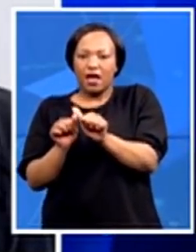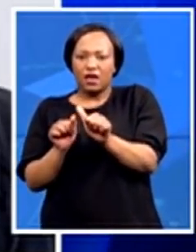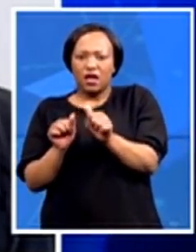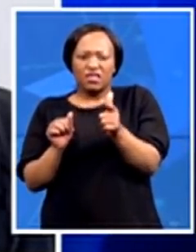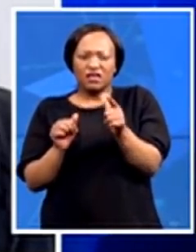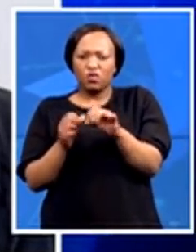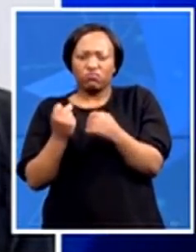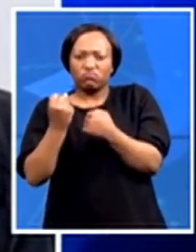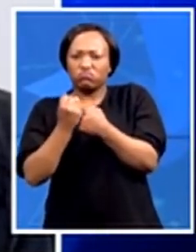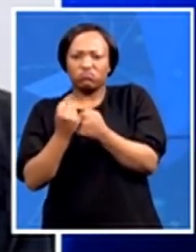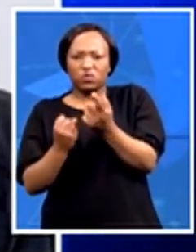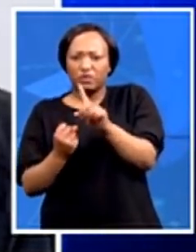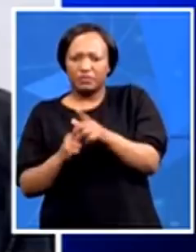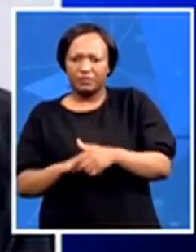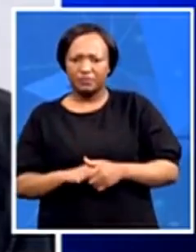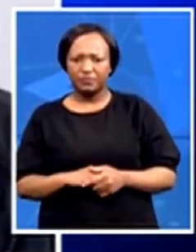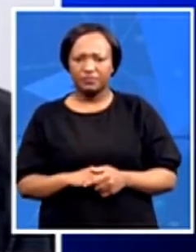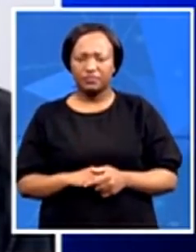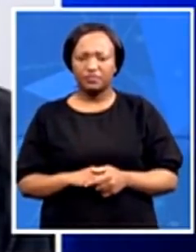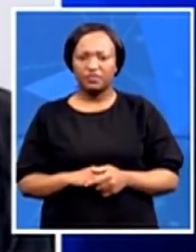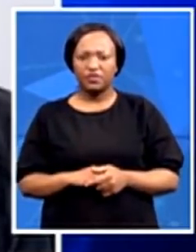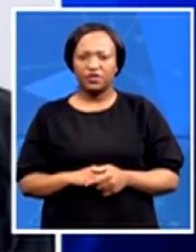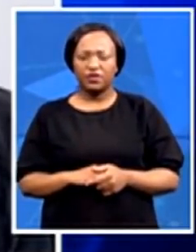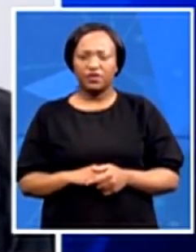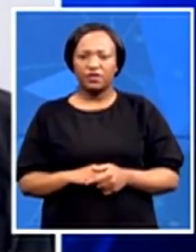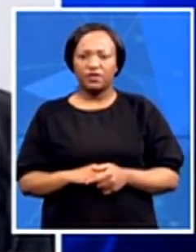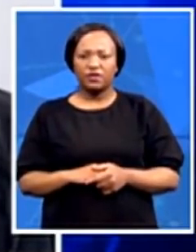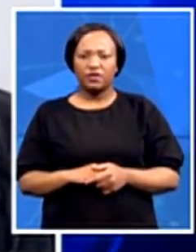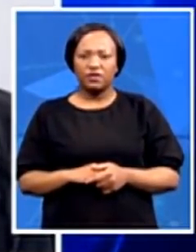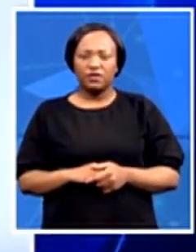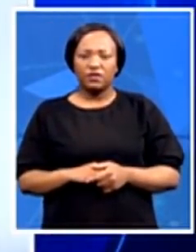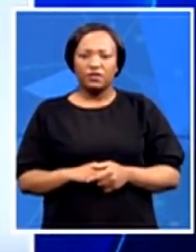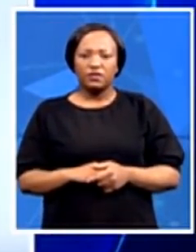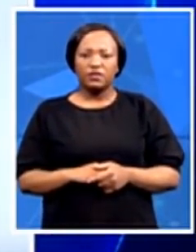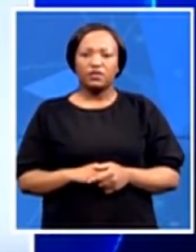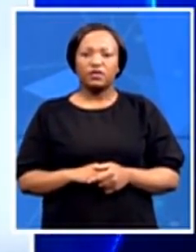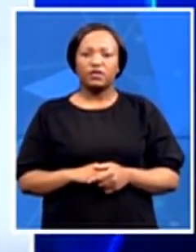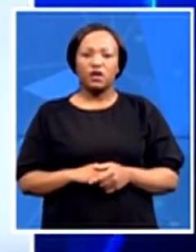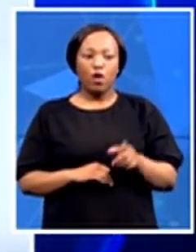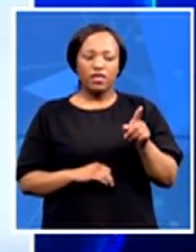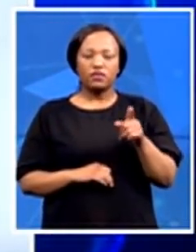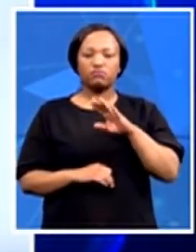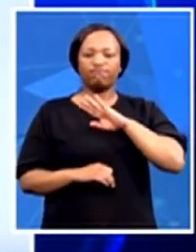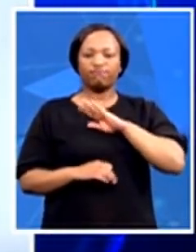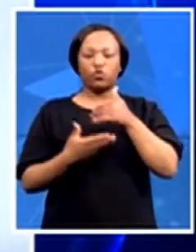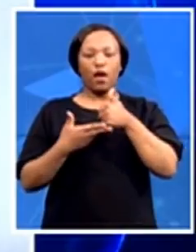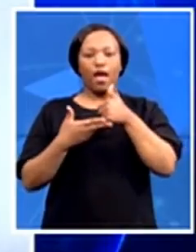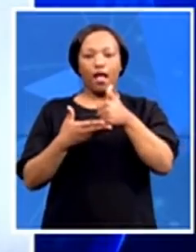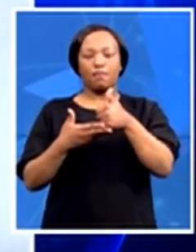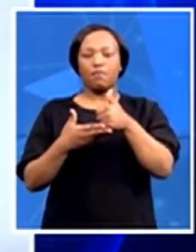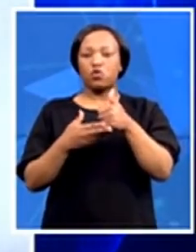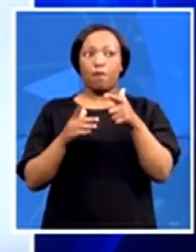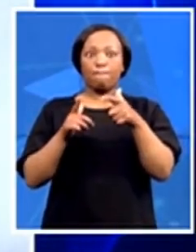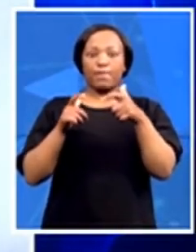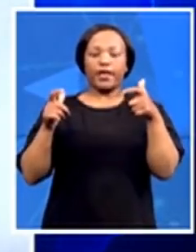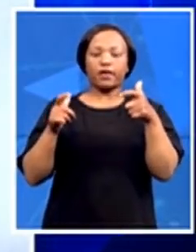Well, the arrival of the Rwandan force definitely helped a bit. It's not a very large force, but it has been active for a bit. And it's clearly